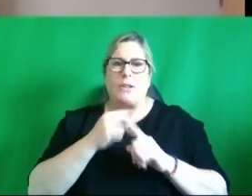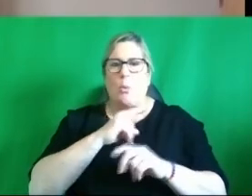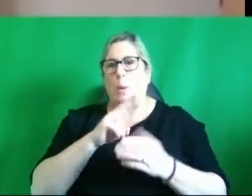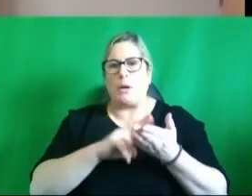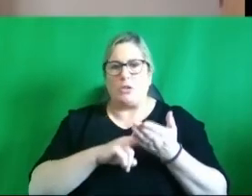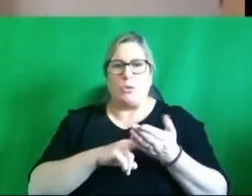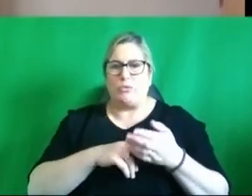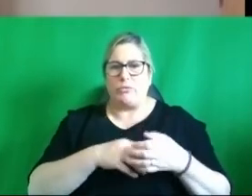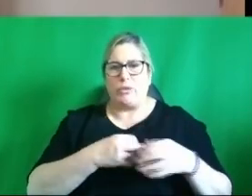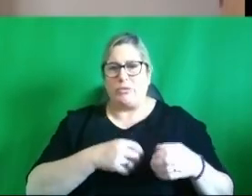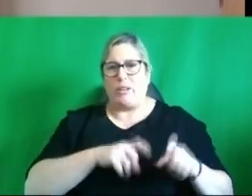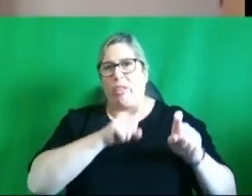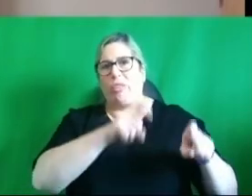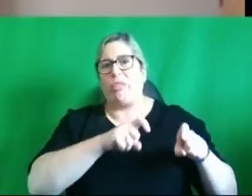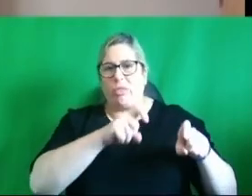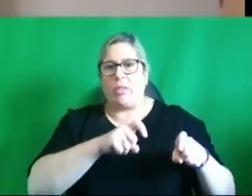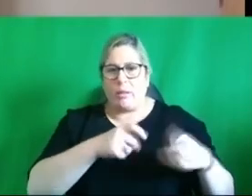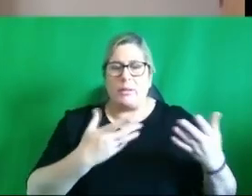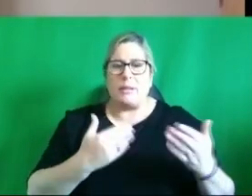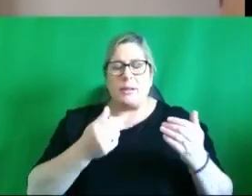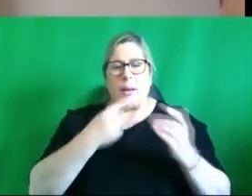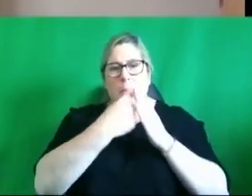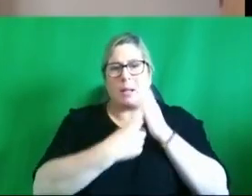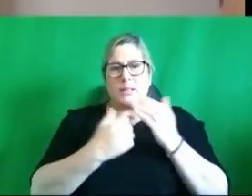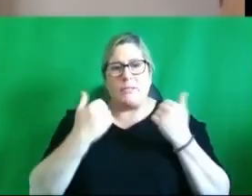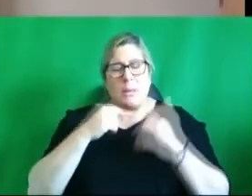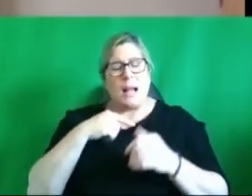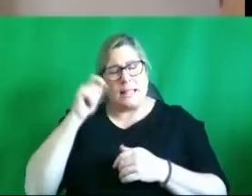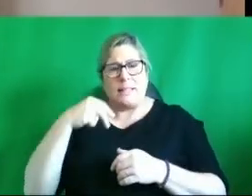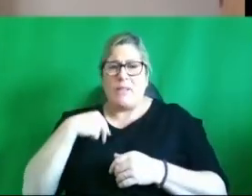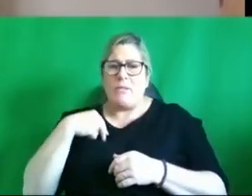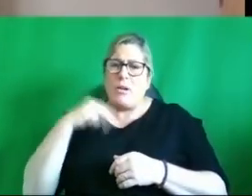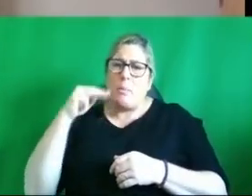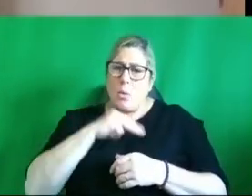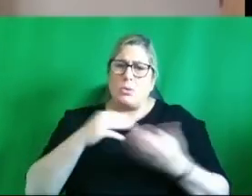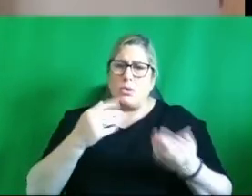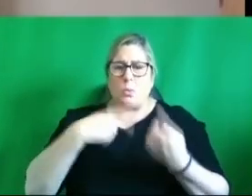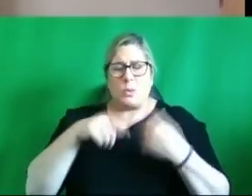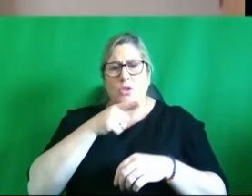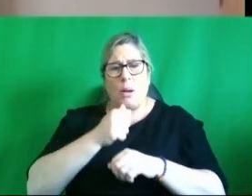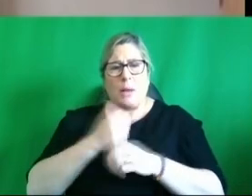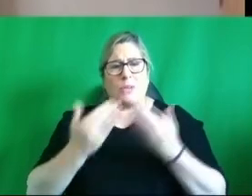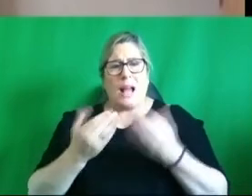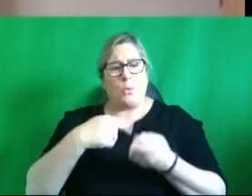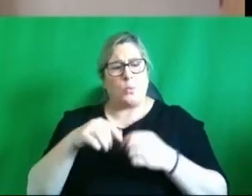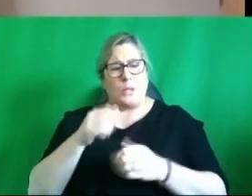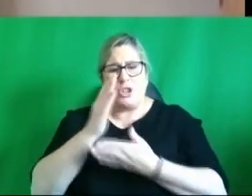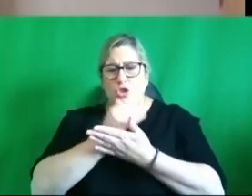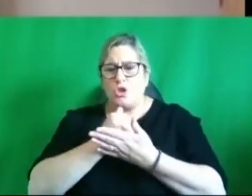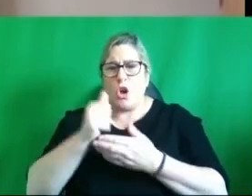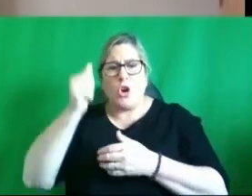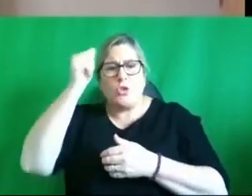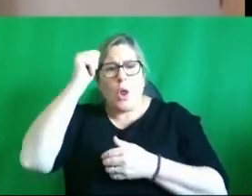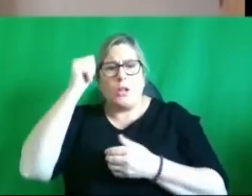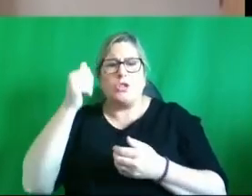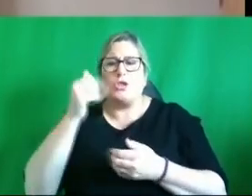in the wider policy information so i think it really is important that um we talk about how we share knowledge how we share